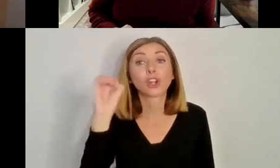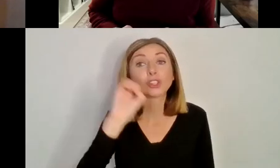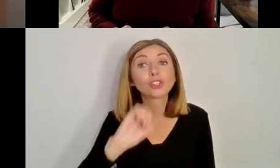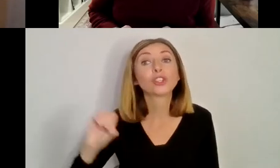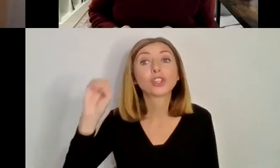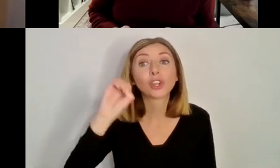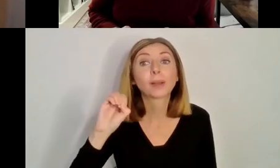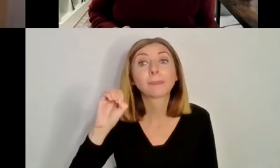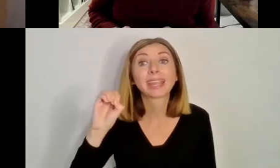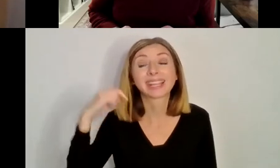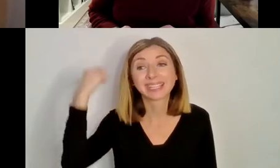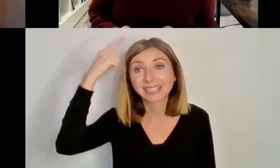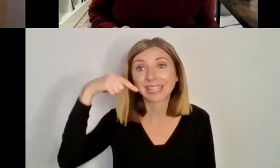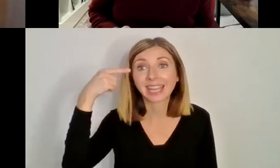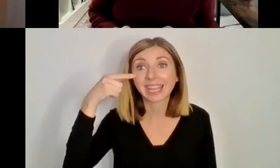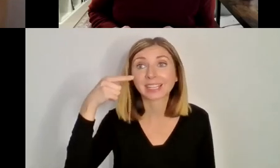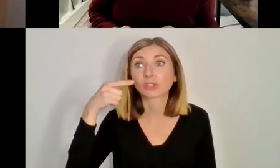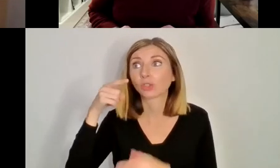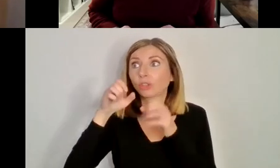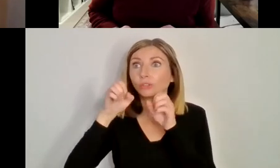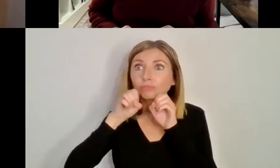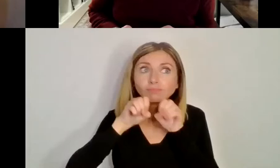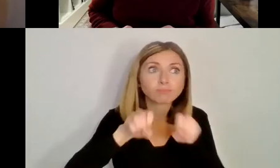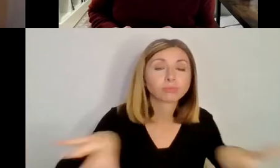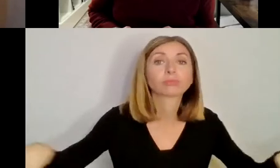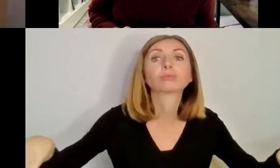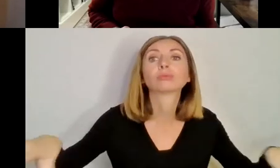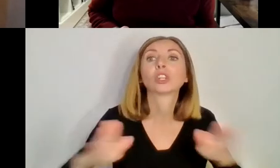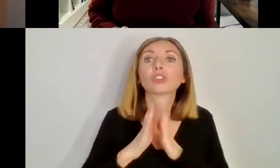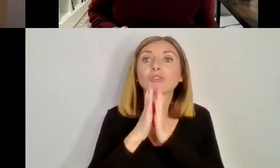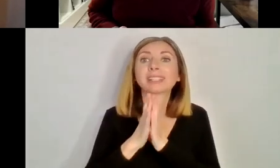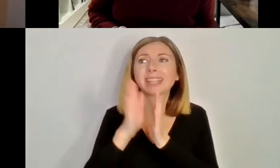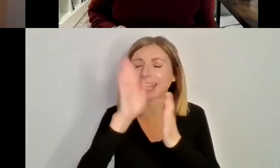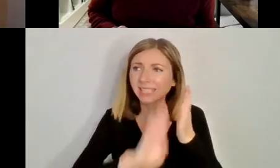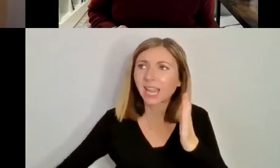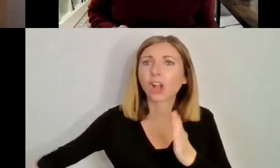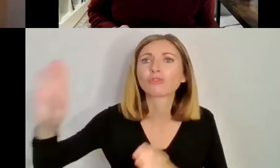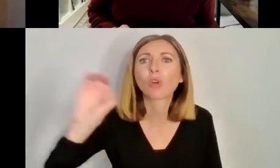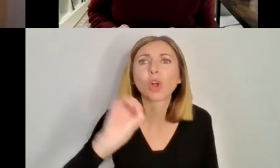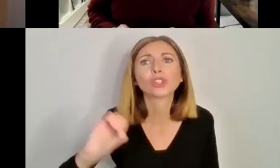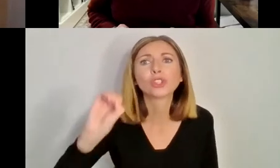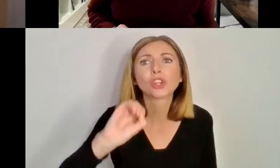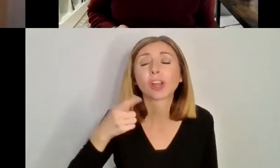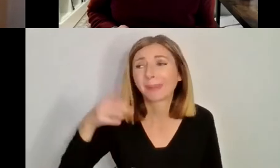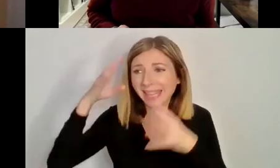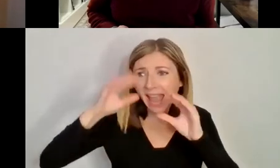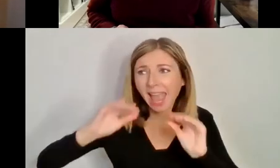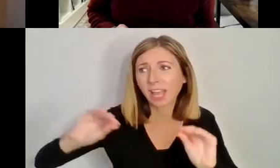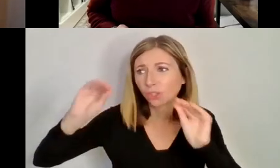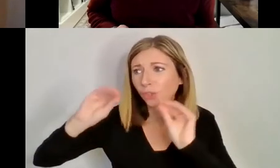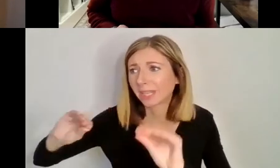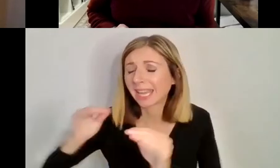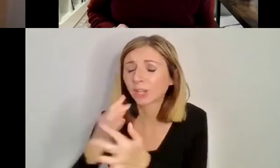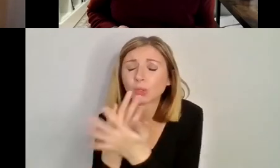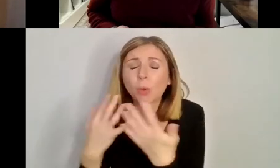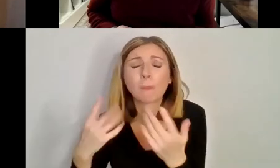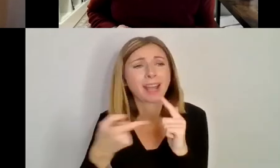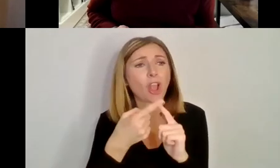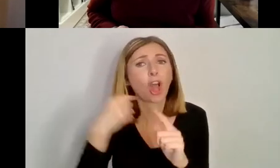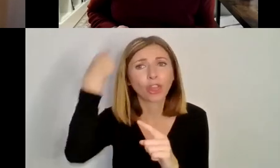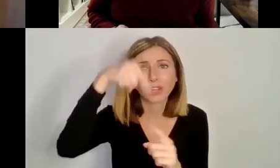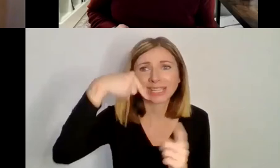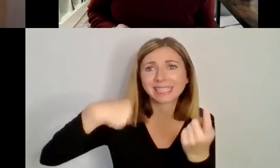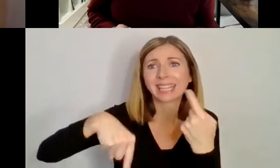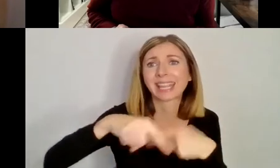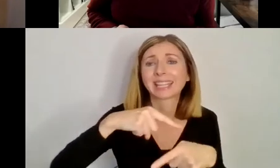And he brought Cristianalia across Europe, he created those churches, the saints that he then educated and he created throughout that that went